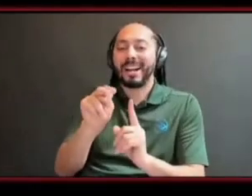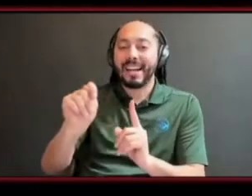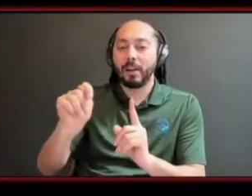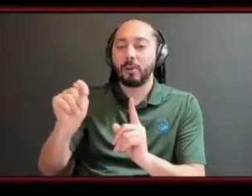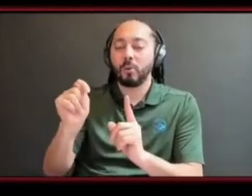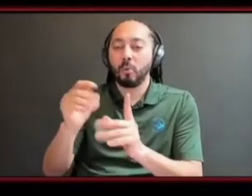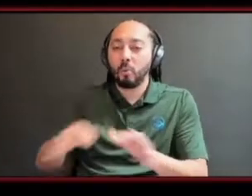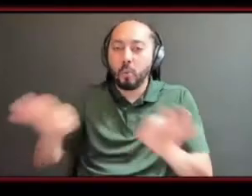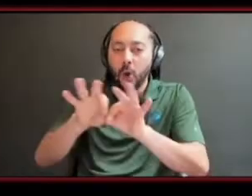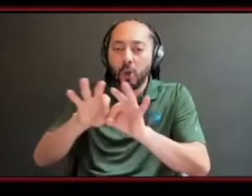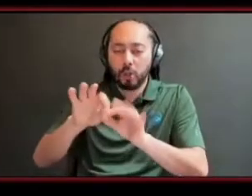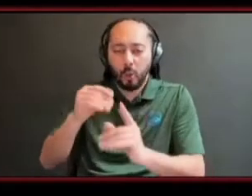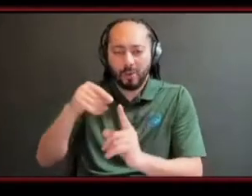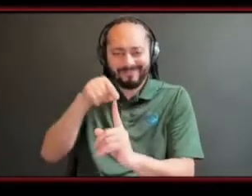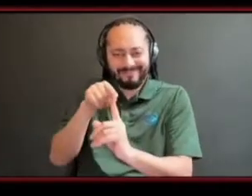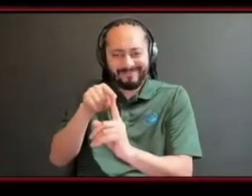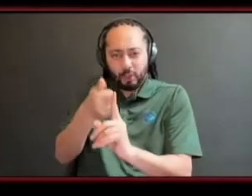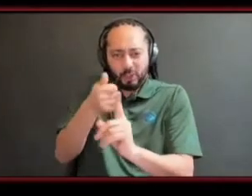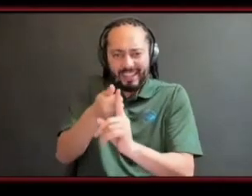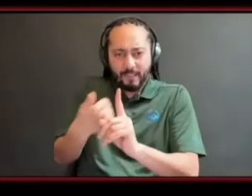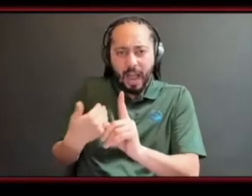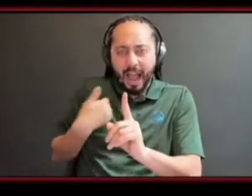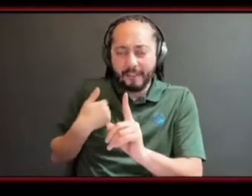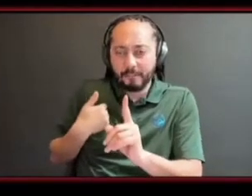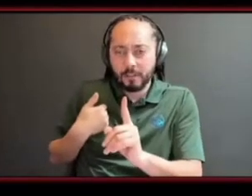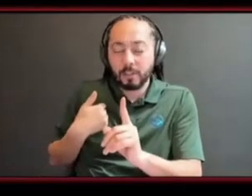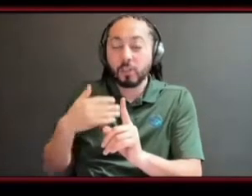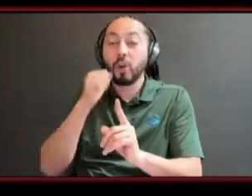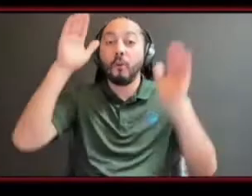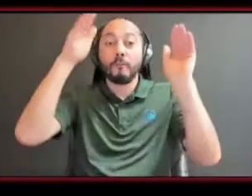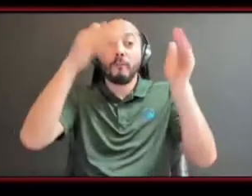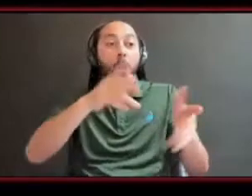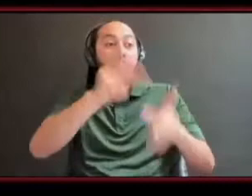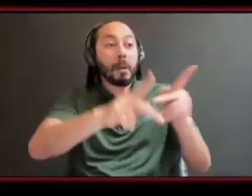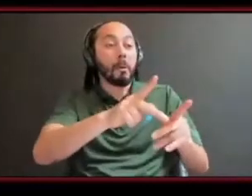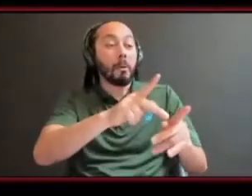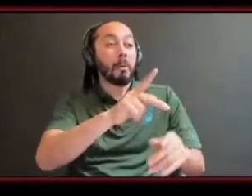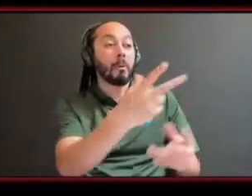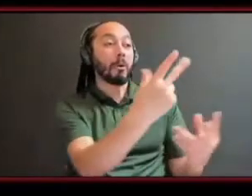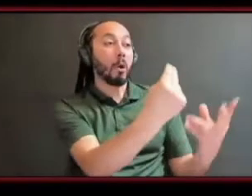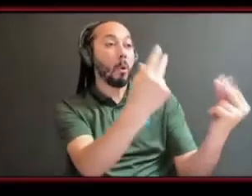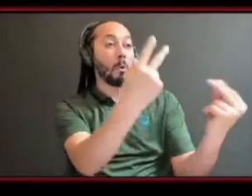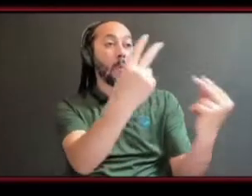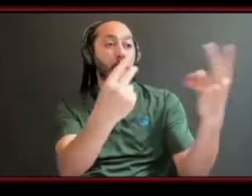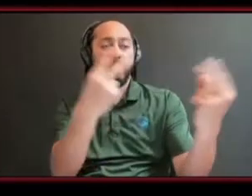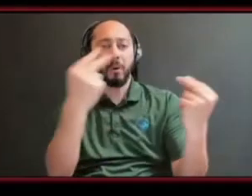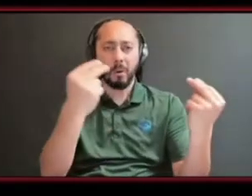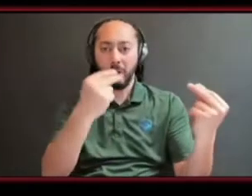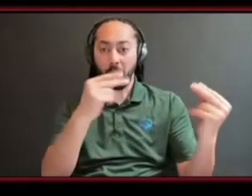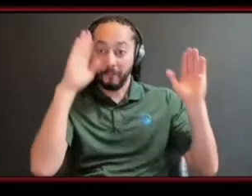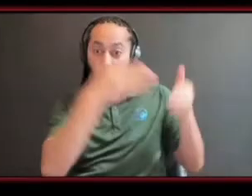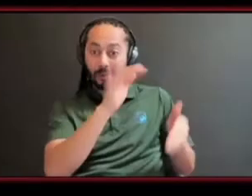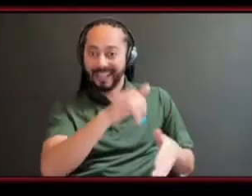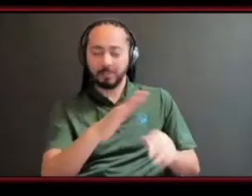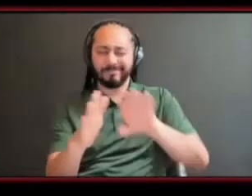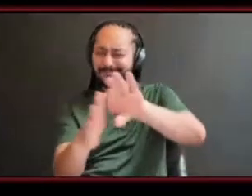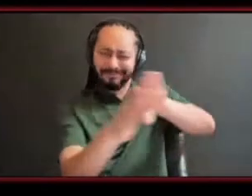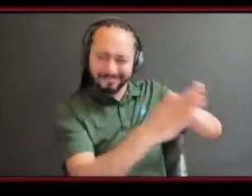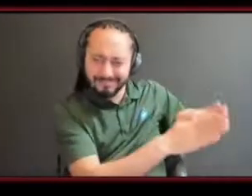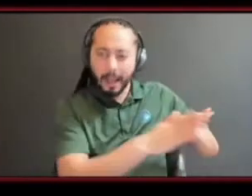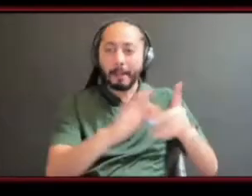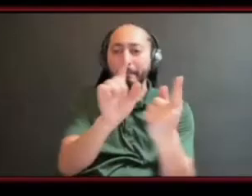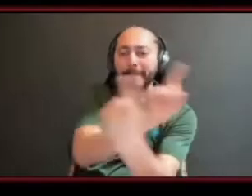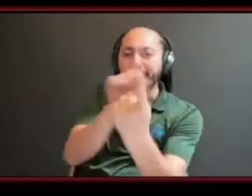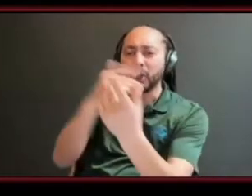like focus on like the people you've been knew or the you know i mean you have to open up and meet new people and grow in order to get new ideas introduce